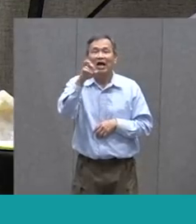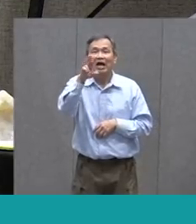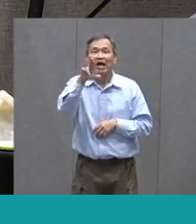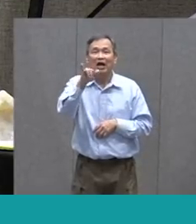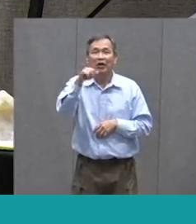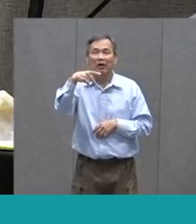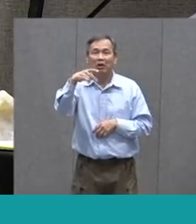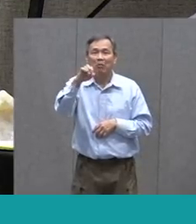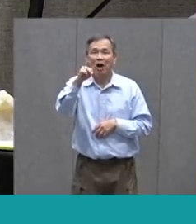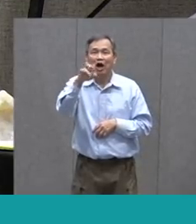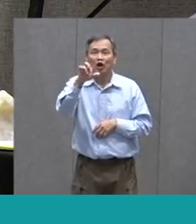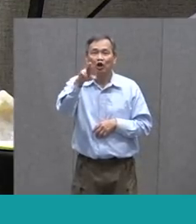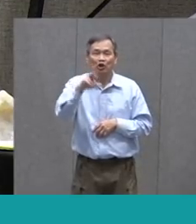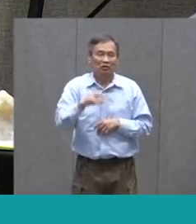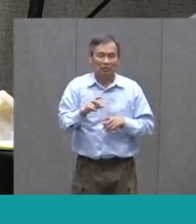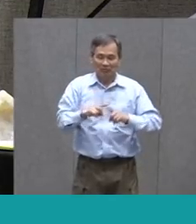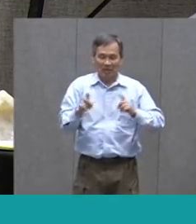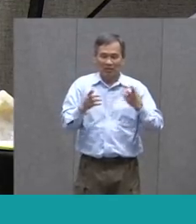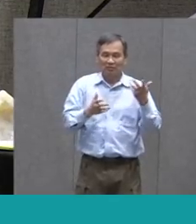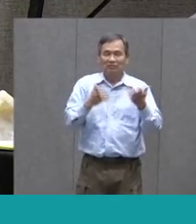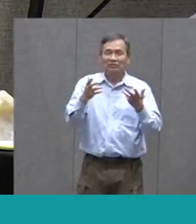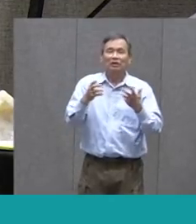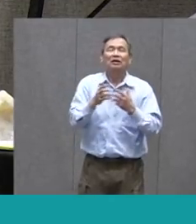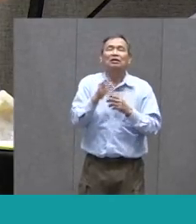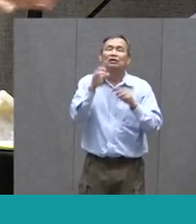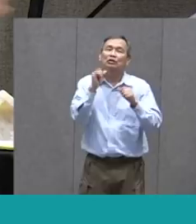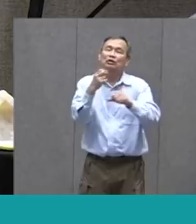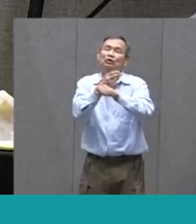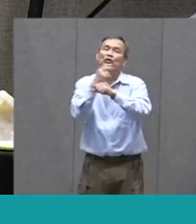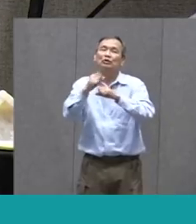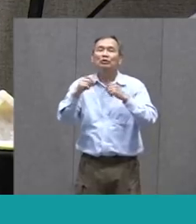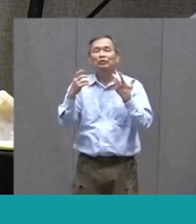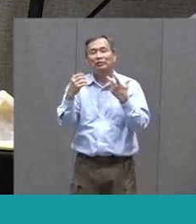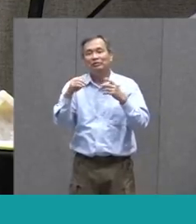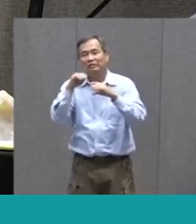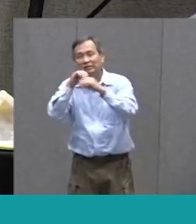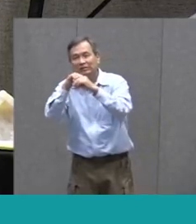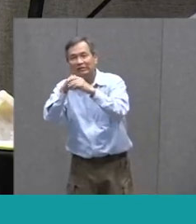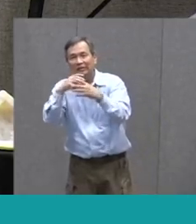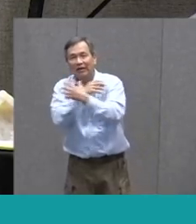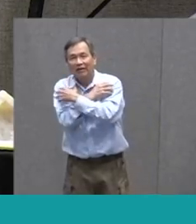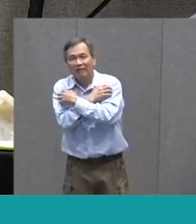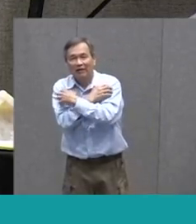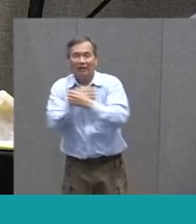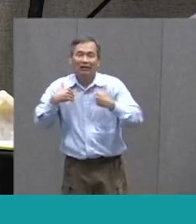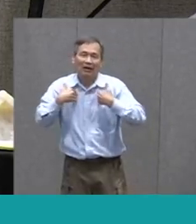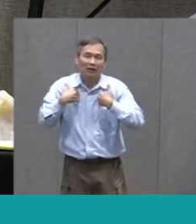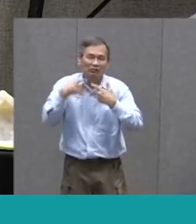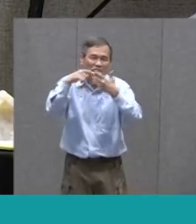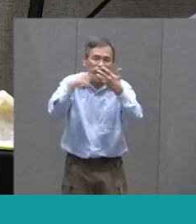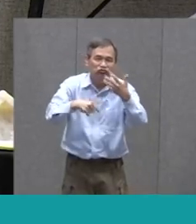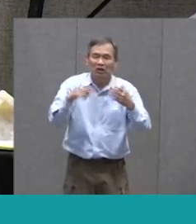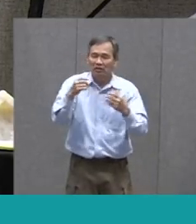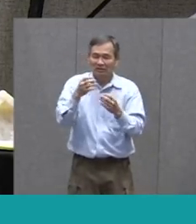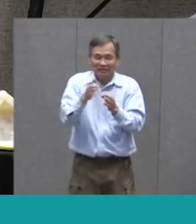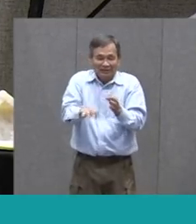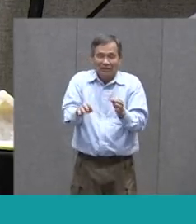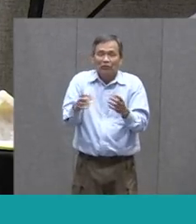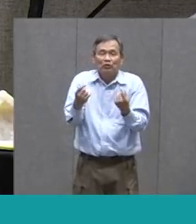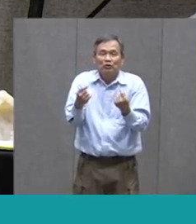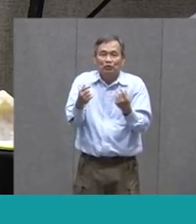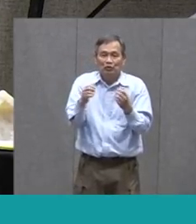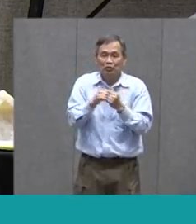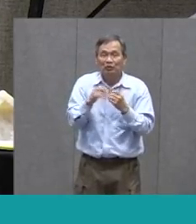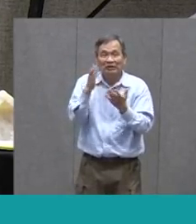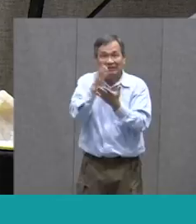Lego people That you have You could use Stuffed animals You could use All kinds of things And basically All you do With